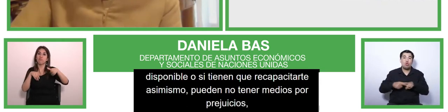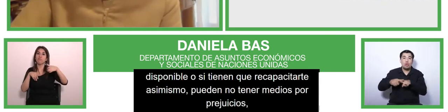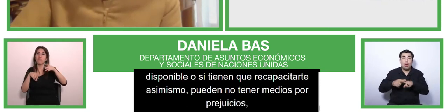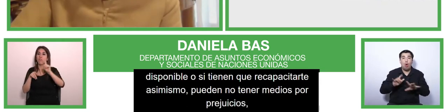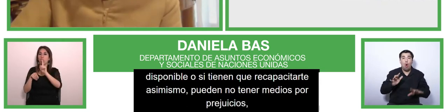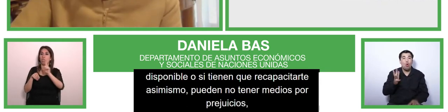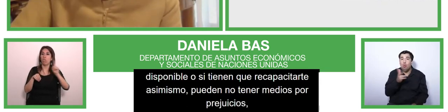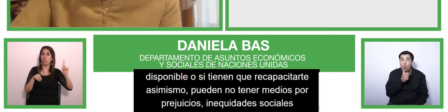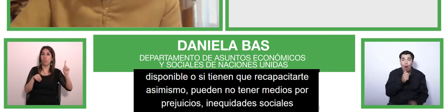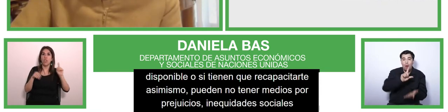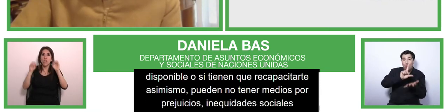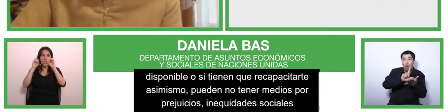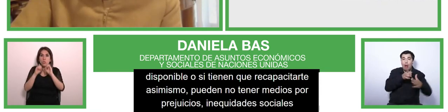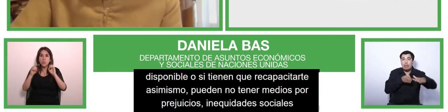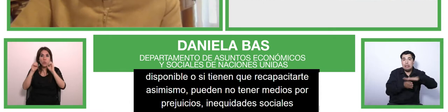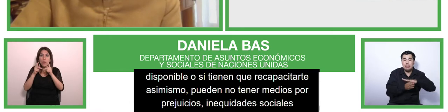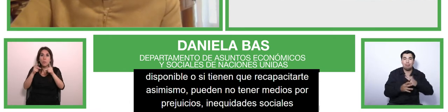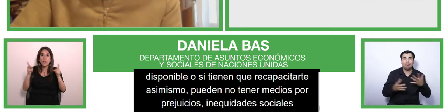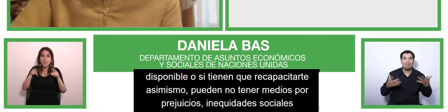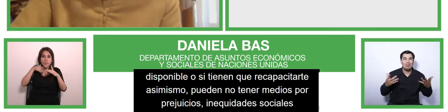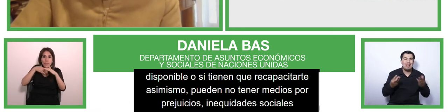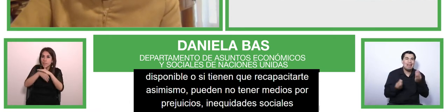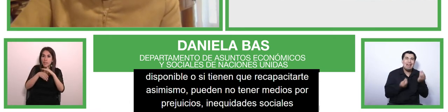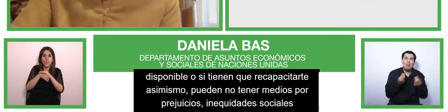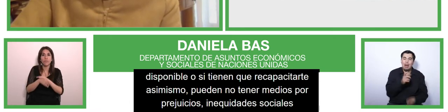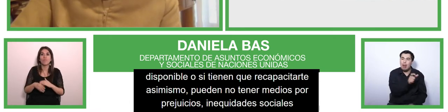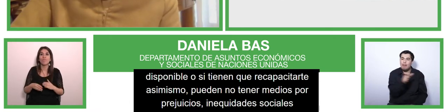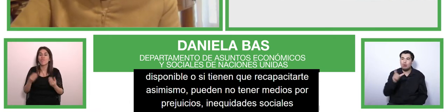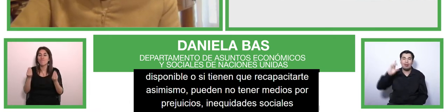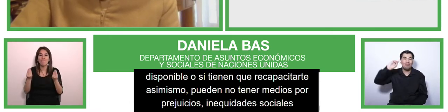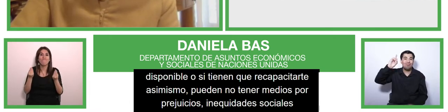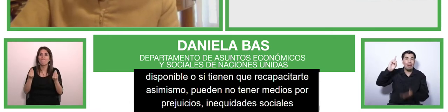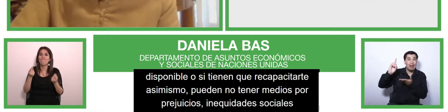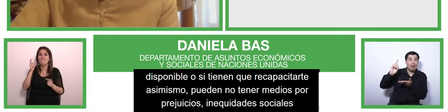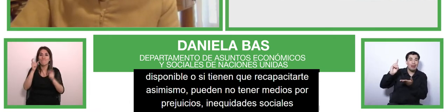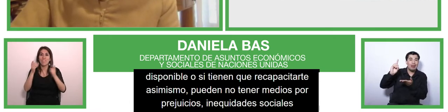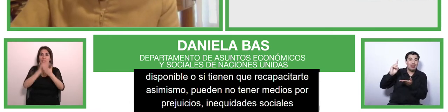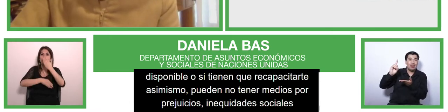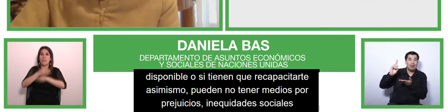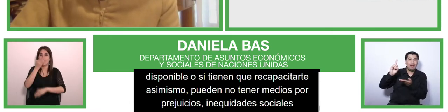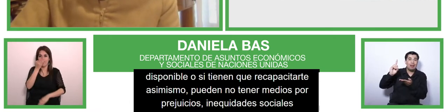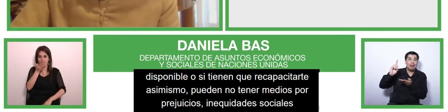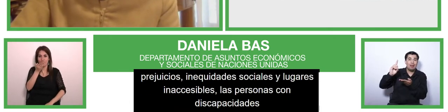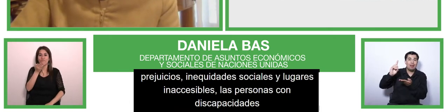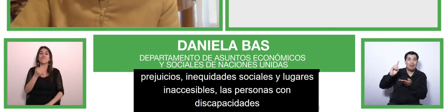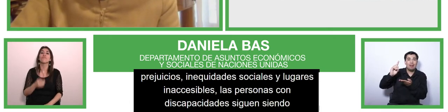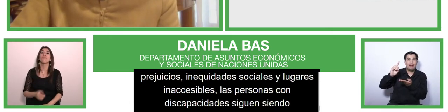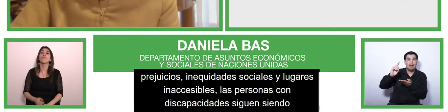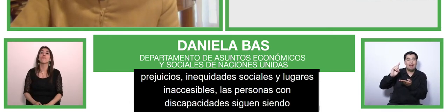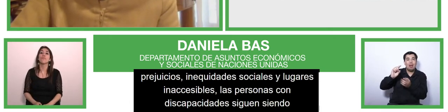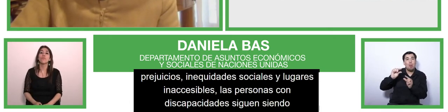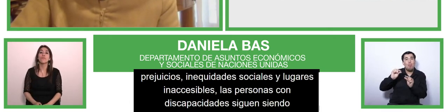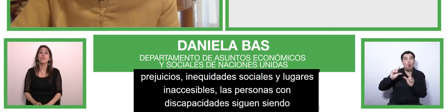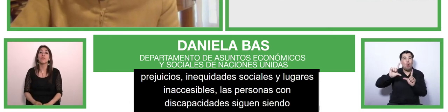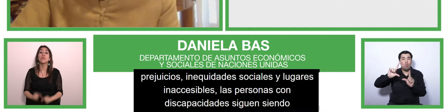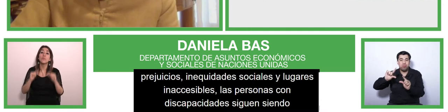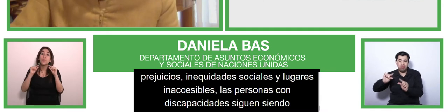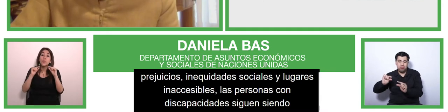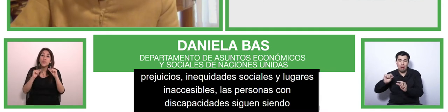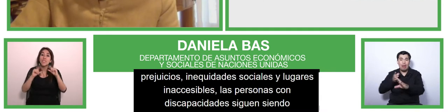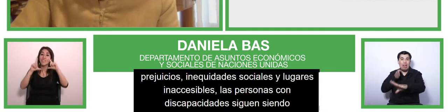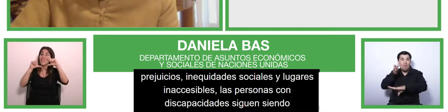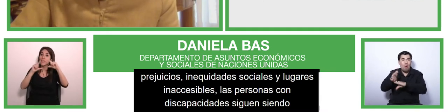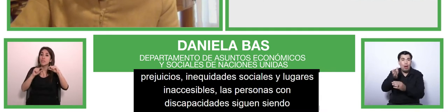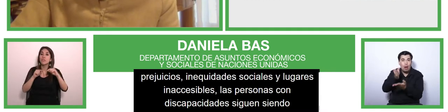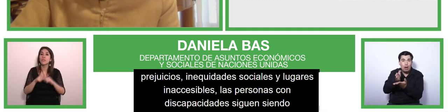with disabilities remain less likely to attend school and complete primary education